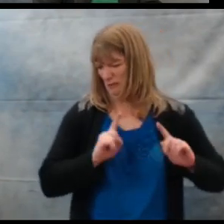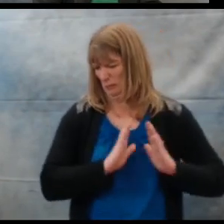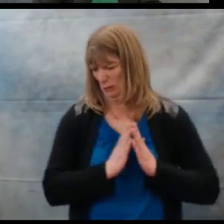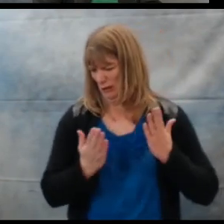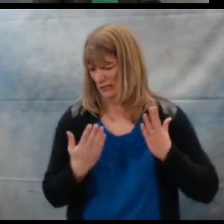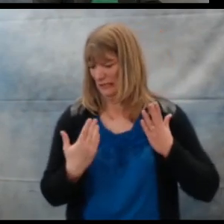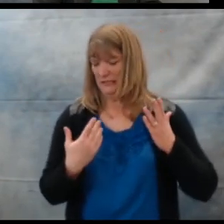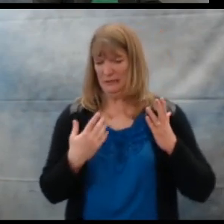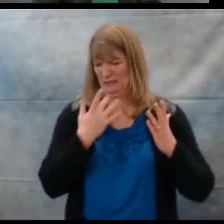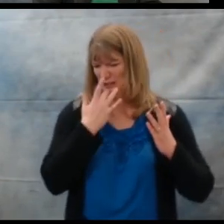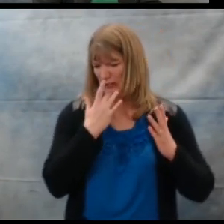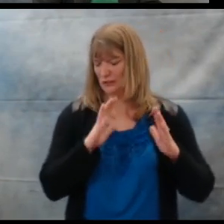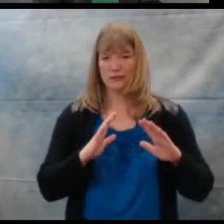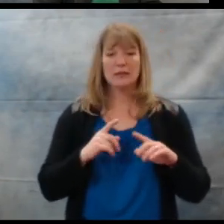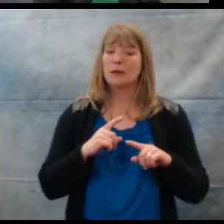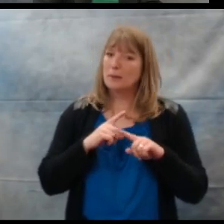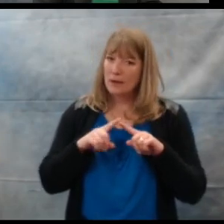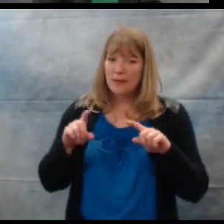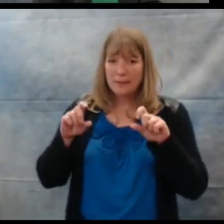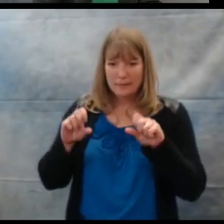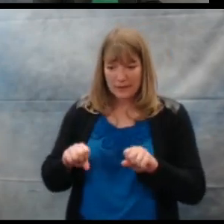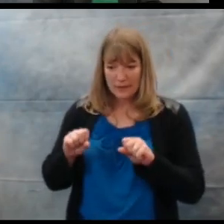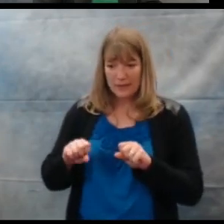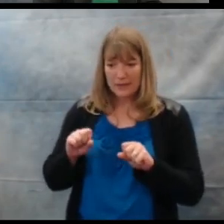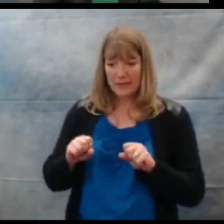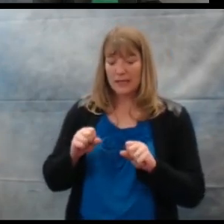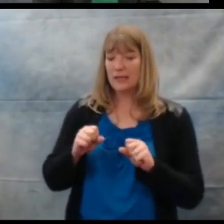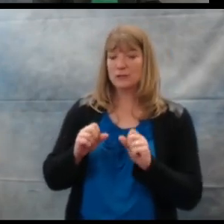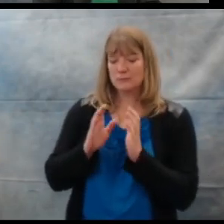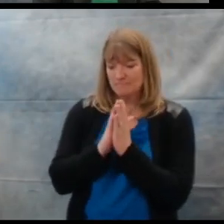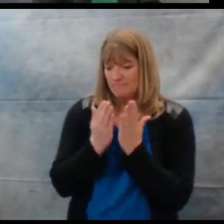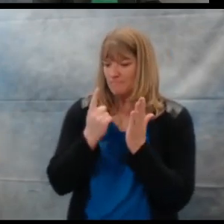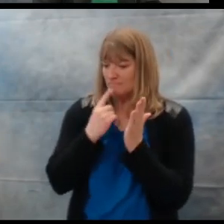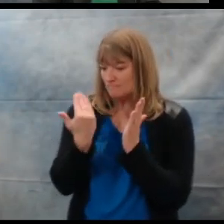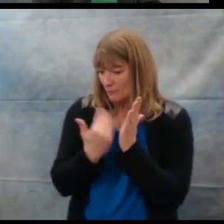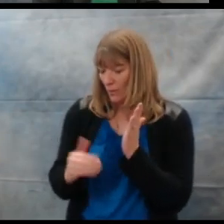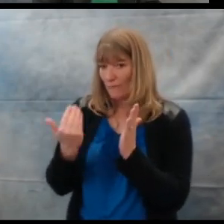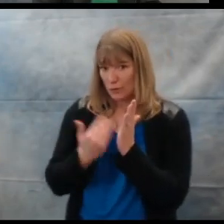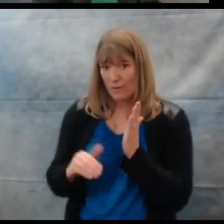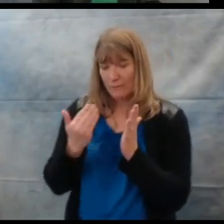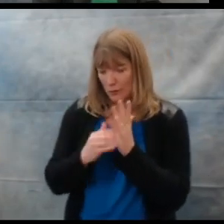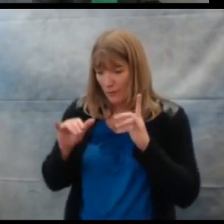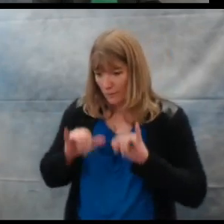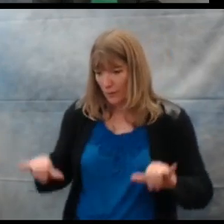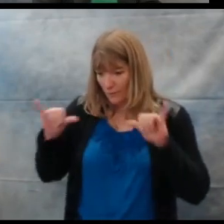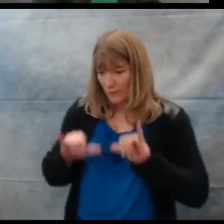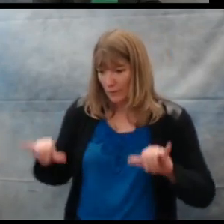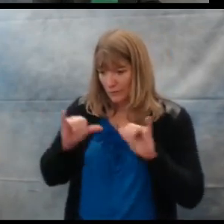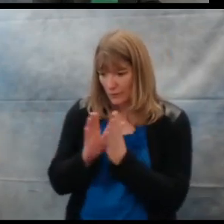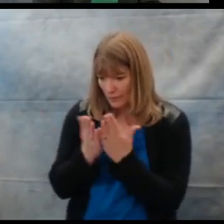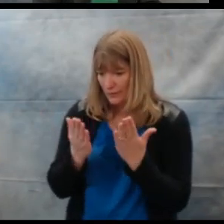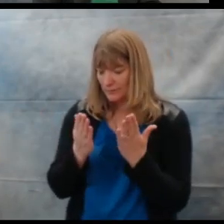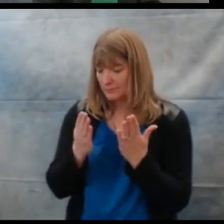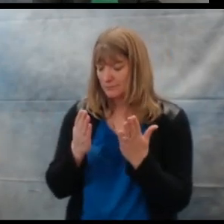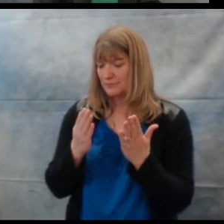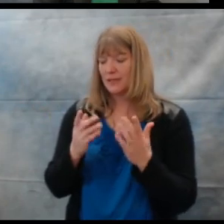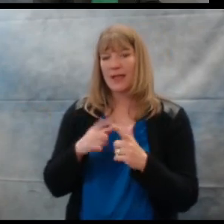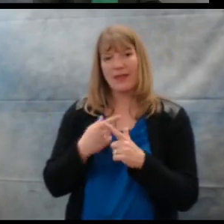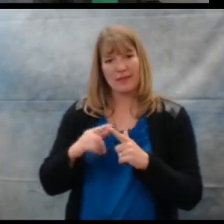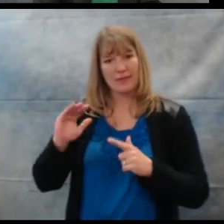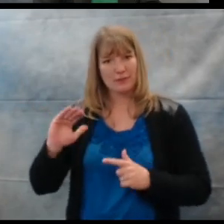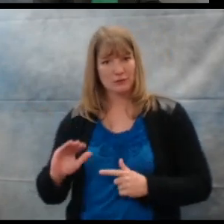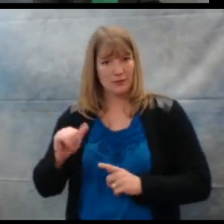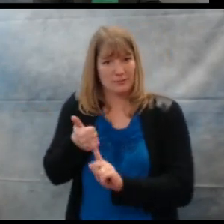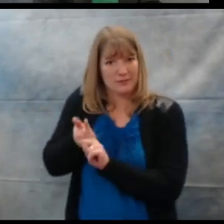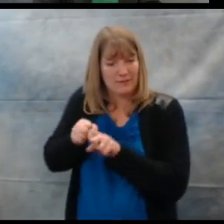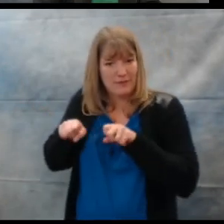that and want to read a different book. But the ability to read the book over and over and over again gives the